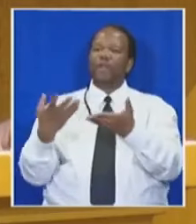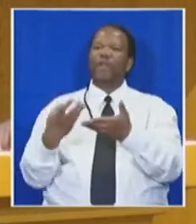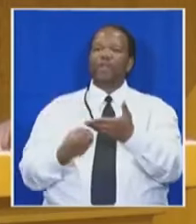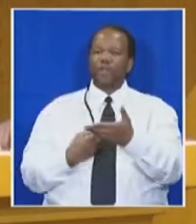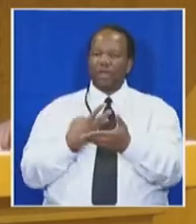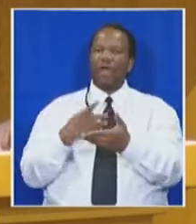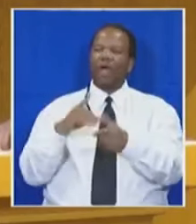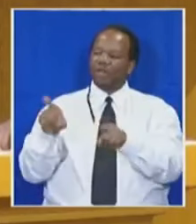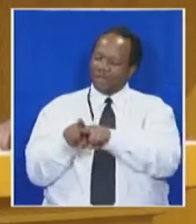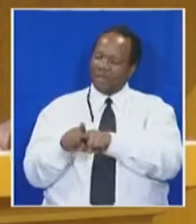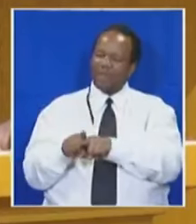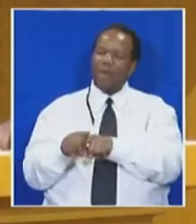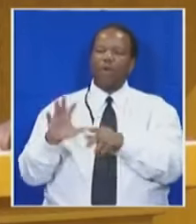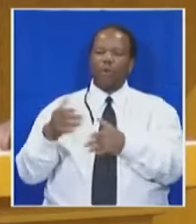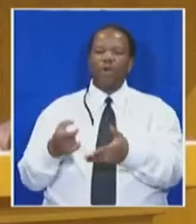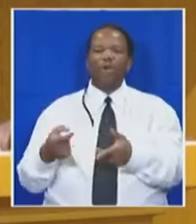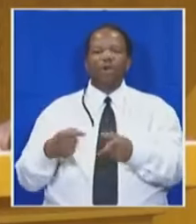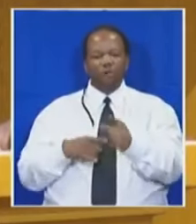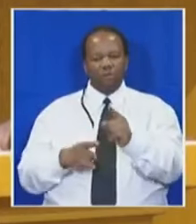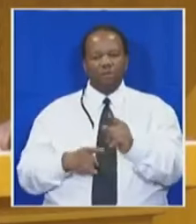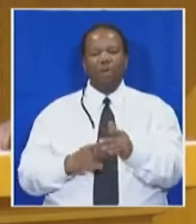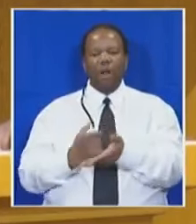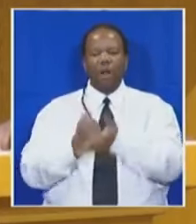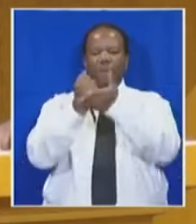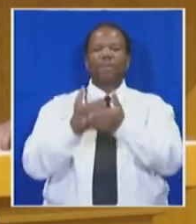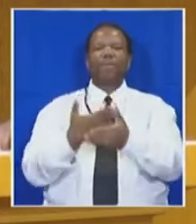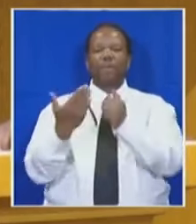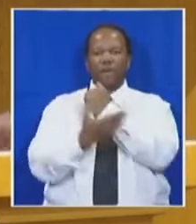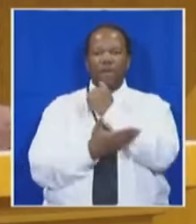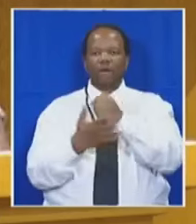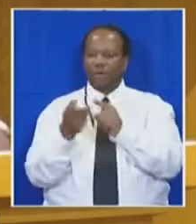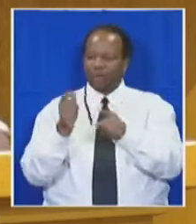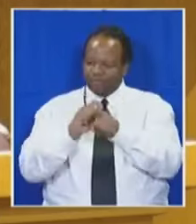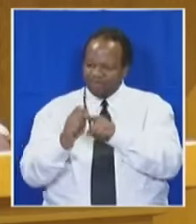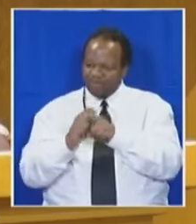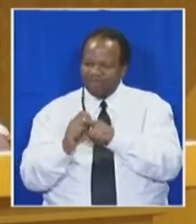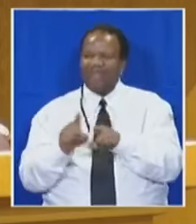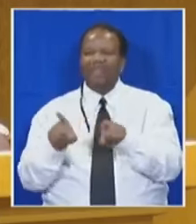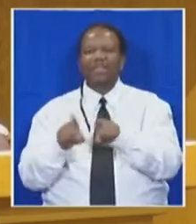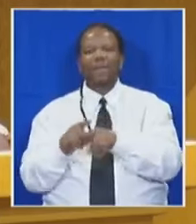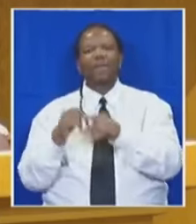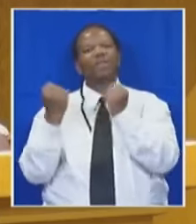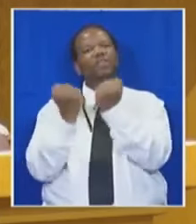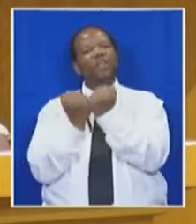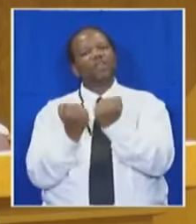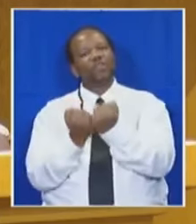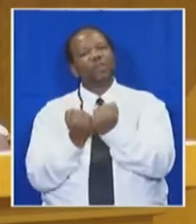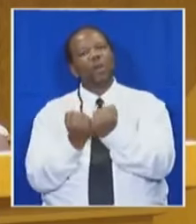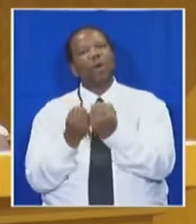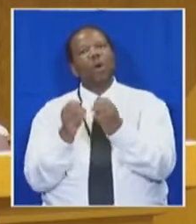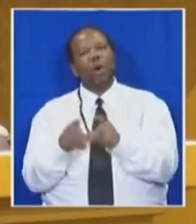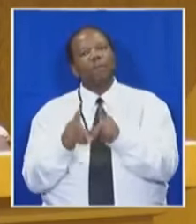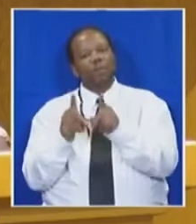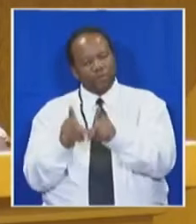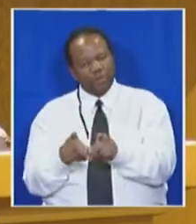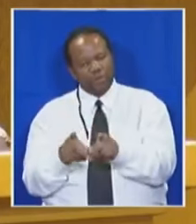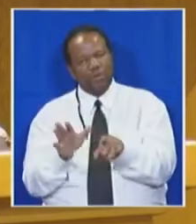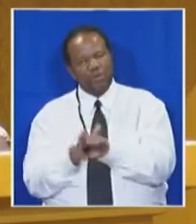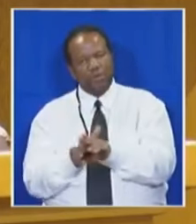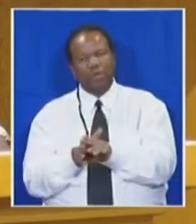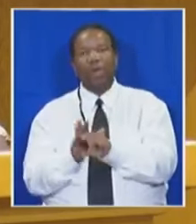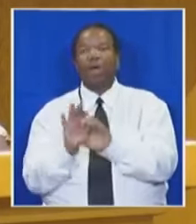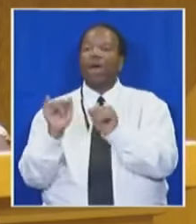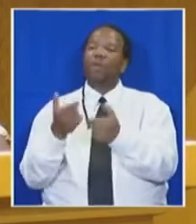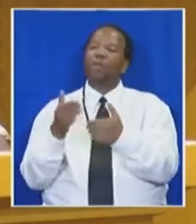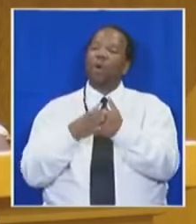country by creating a diverse education, training and internship options. We will introduce a widely expanded NASFOS